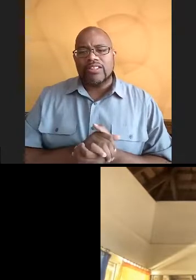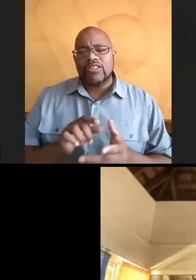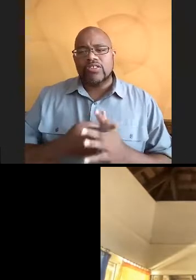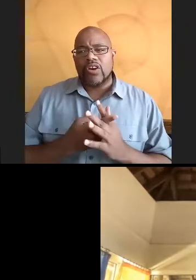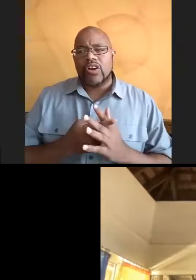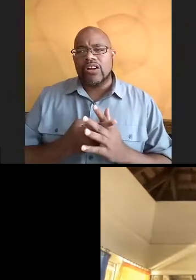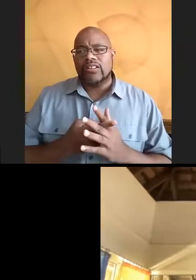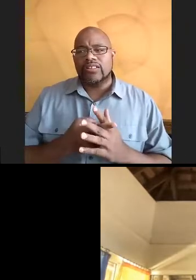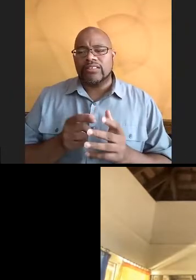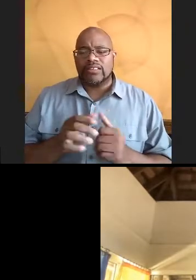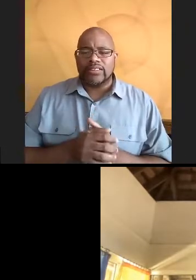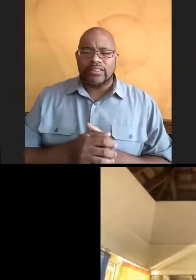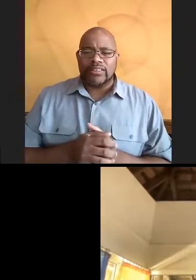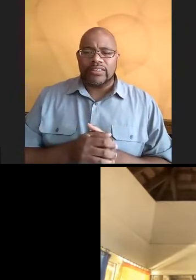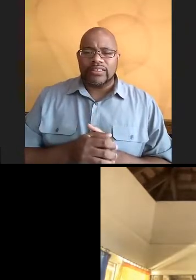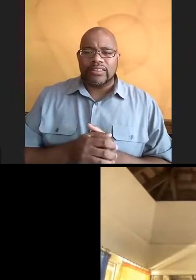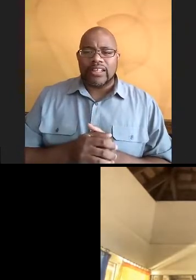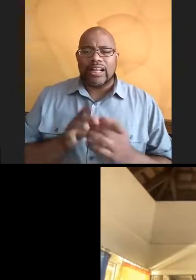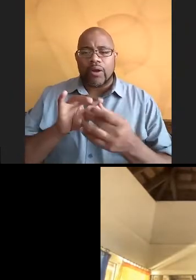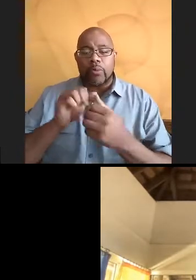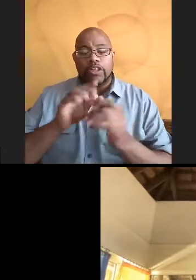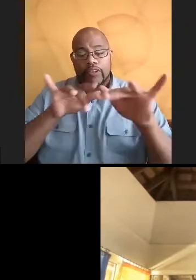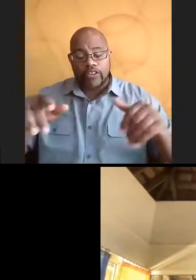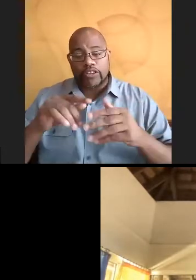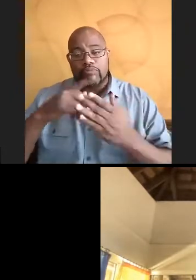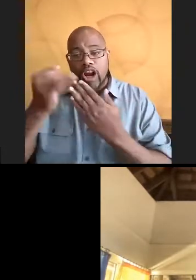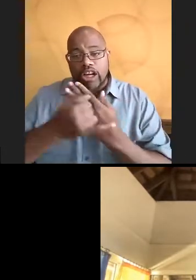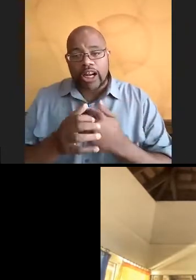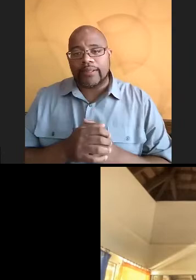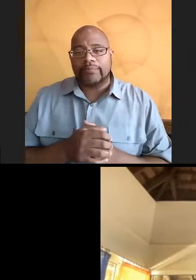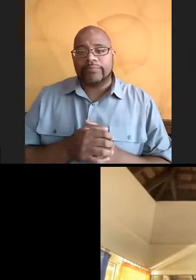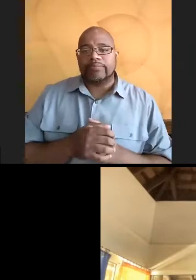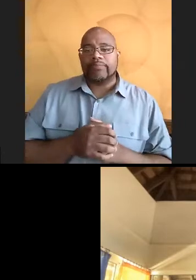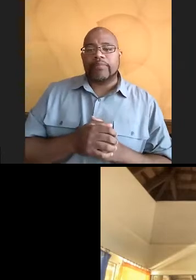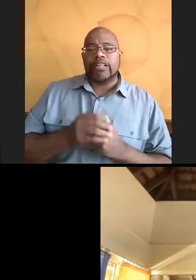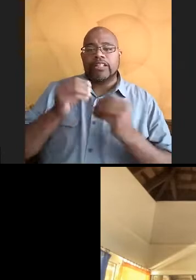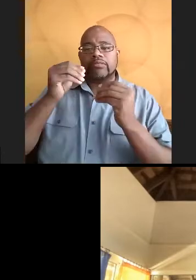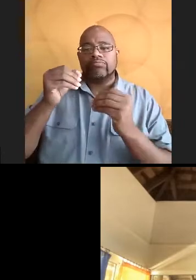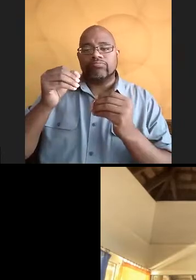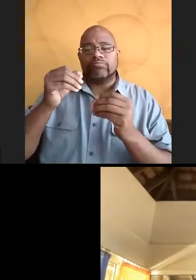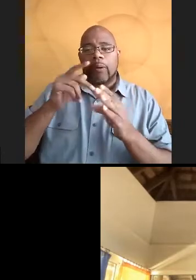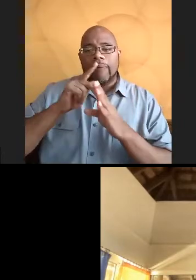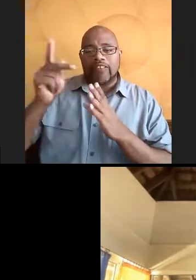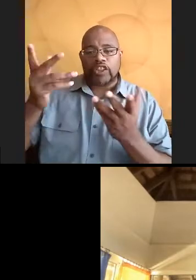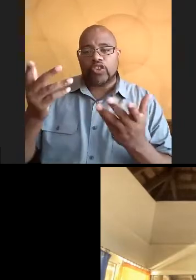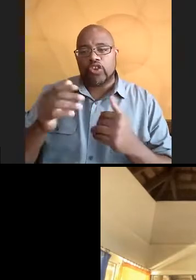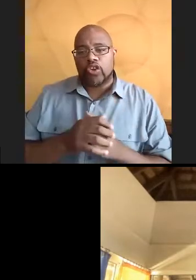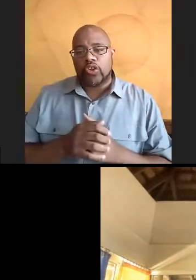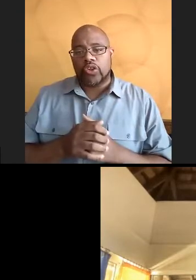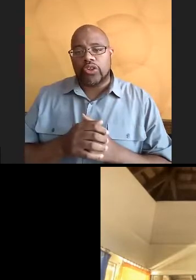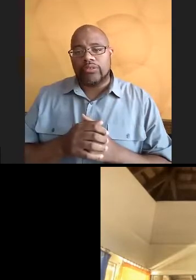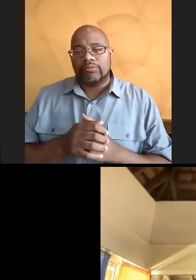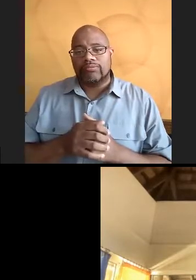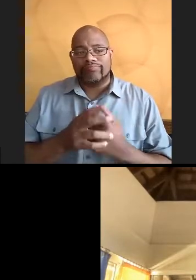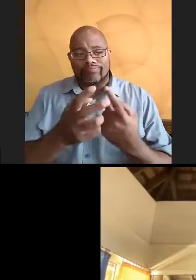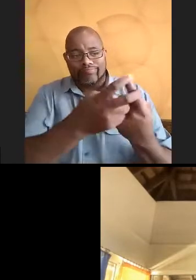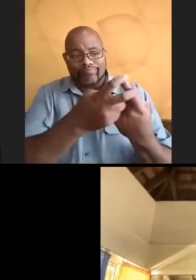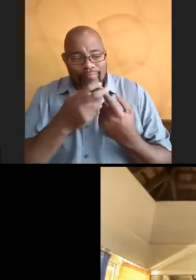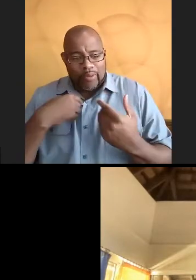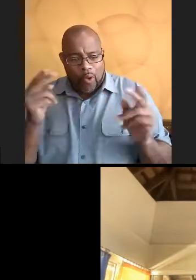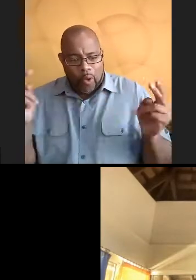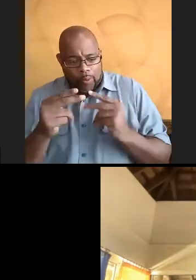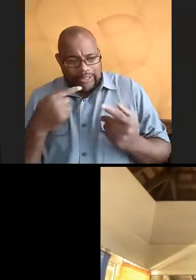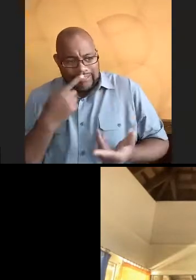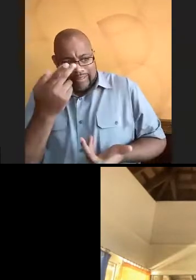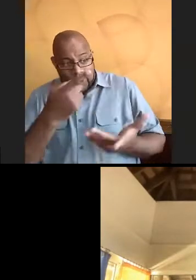time when I was a participant at the diversity project. Professor like just kind of cornered me in the hall and was like, hey, Camille,